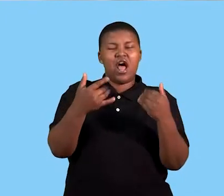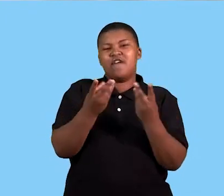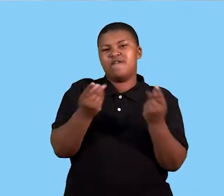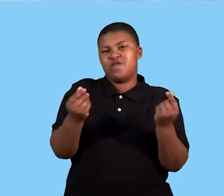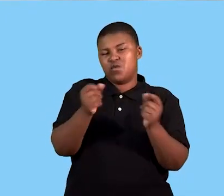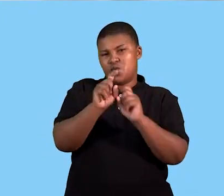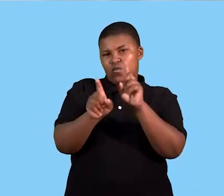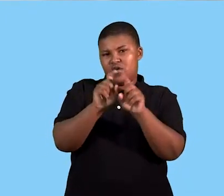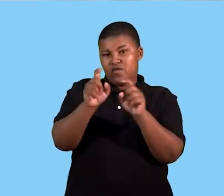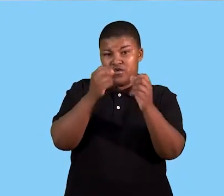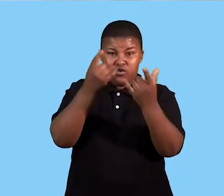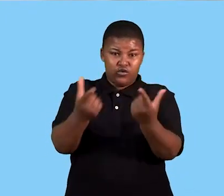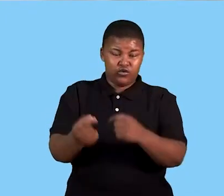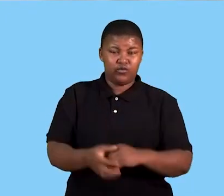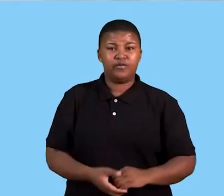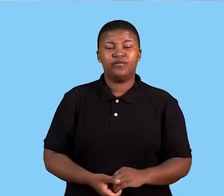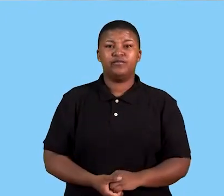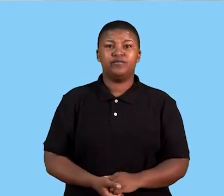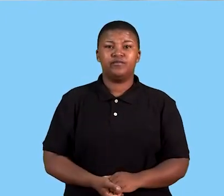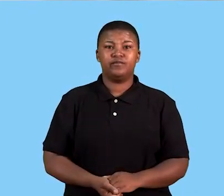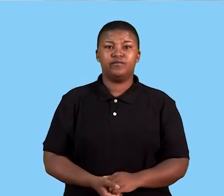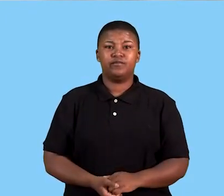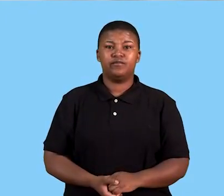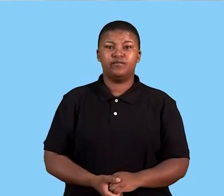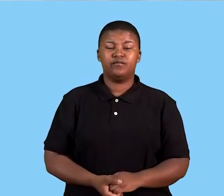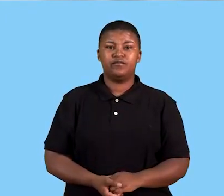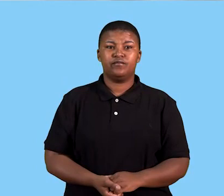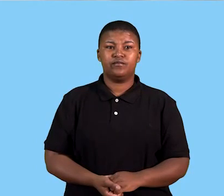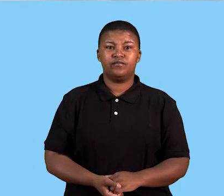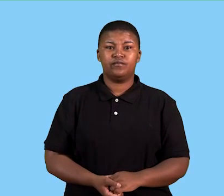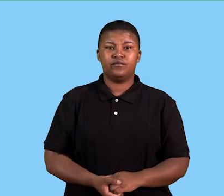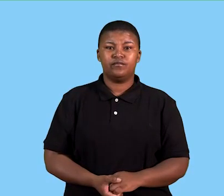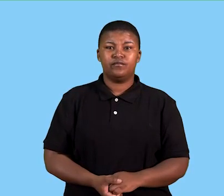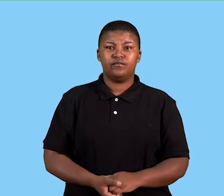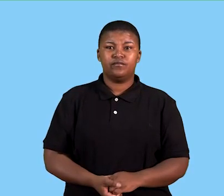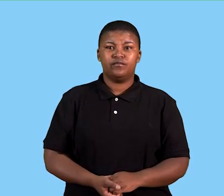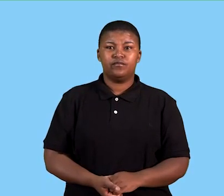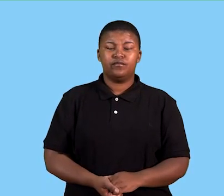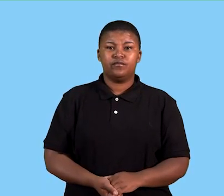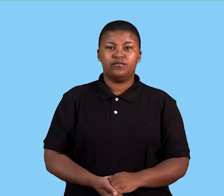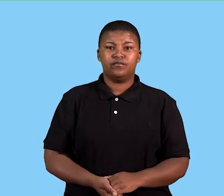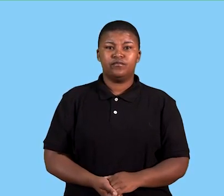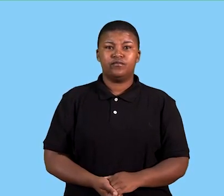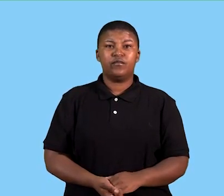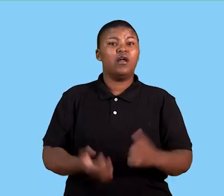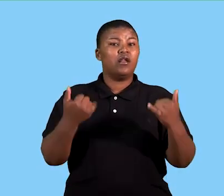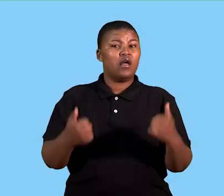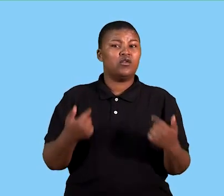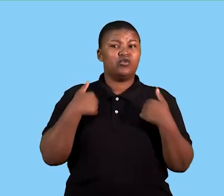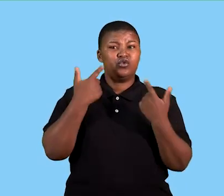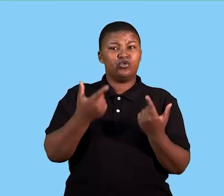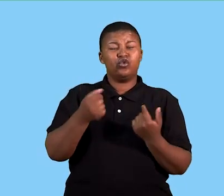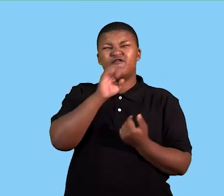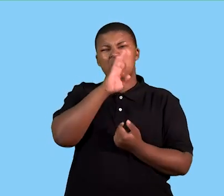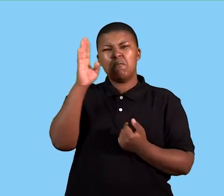and look at a few of the components of the micro environment. So we are going to start with these components